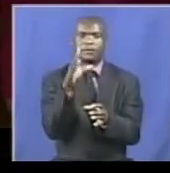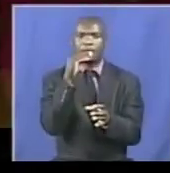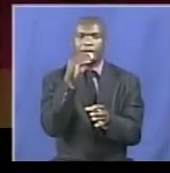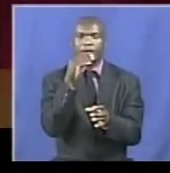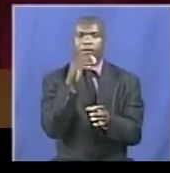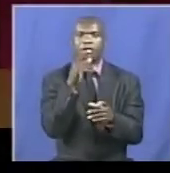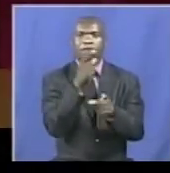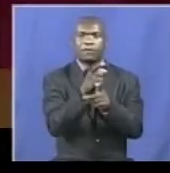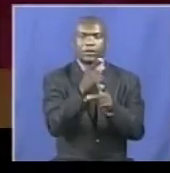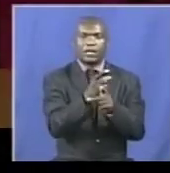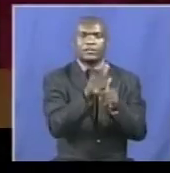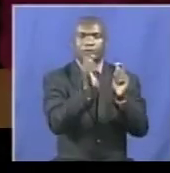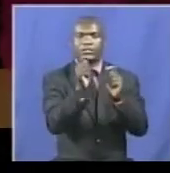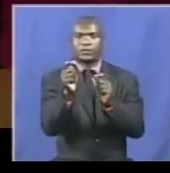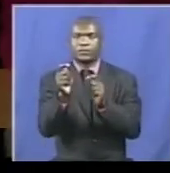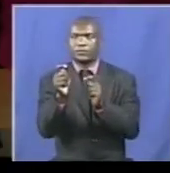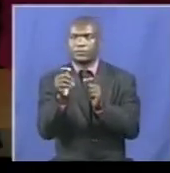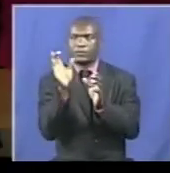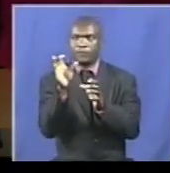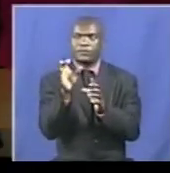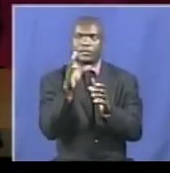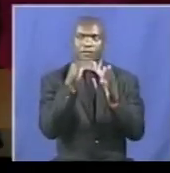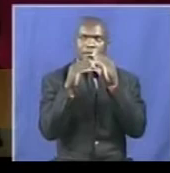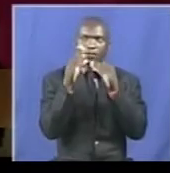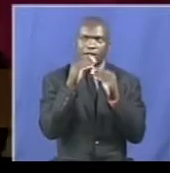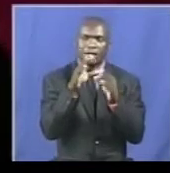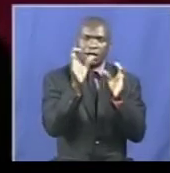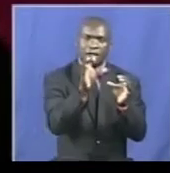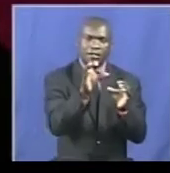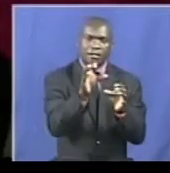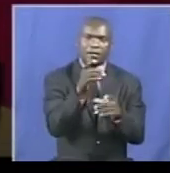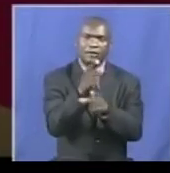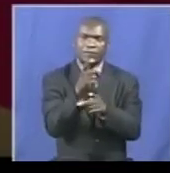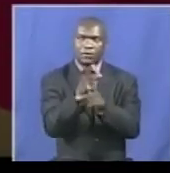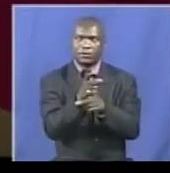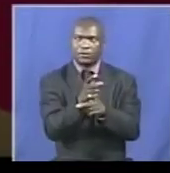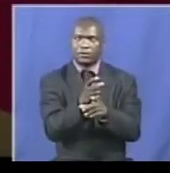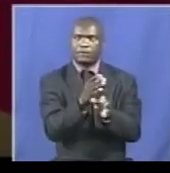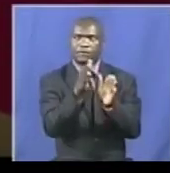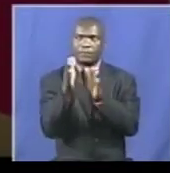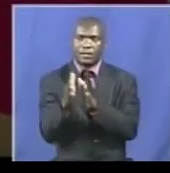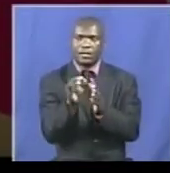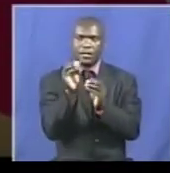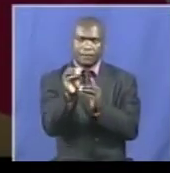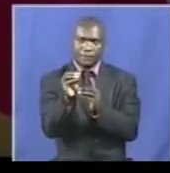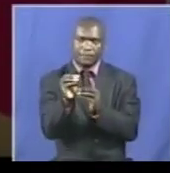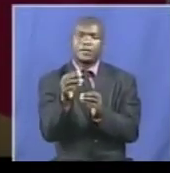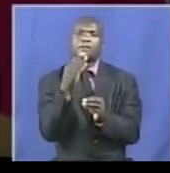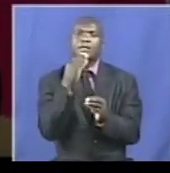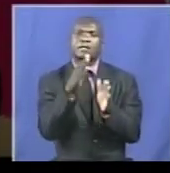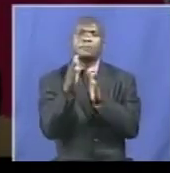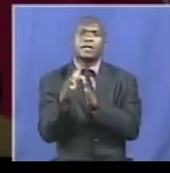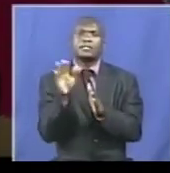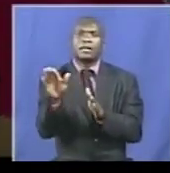don't be victim, easy victim, to those who